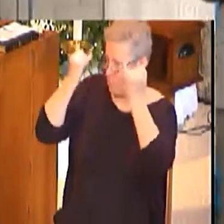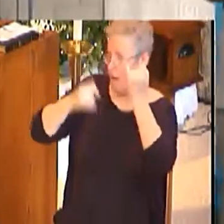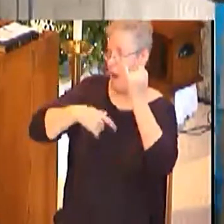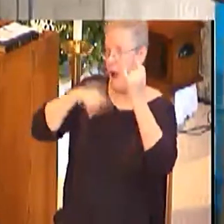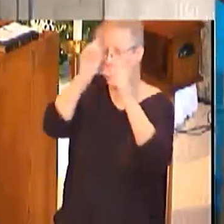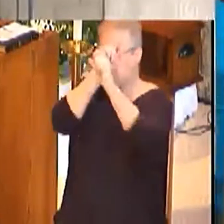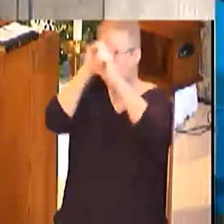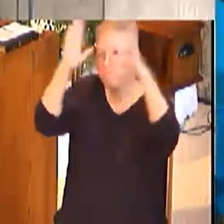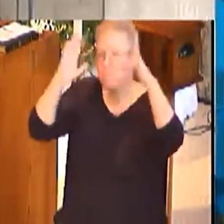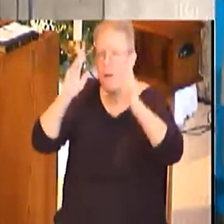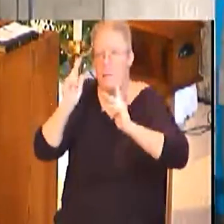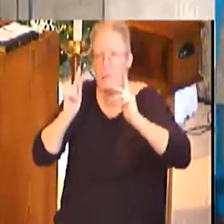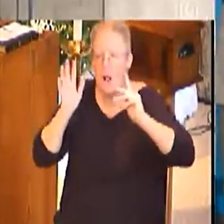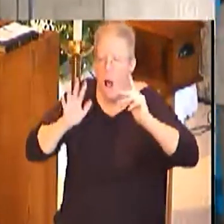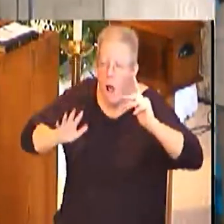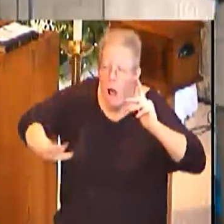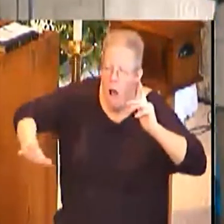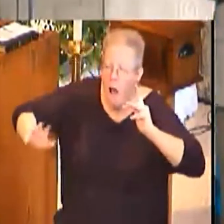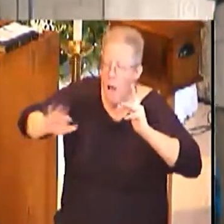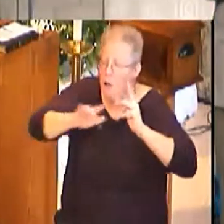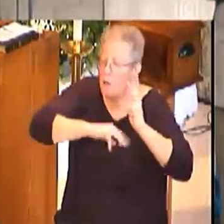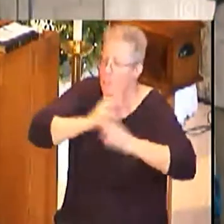together together in unity.